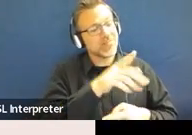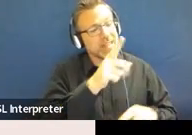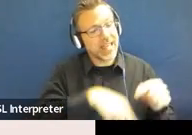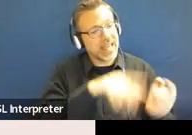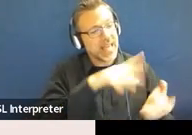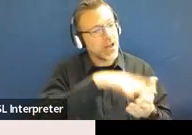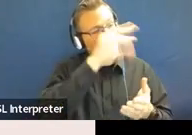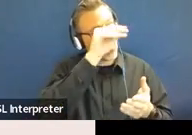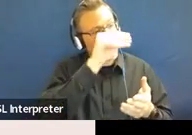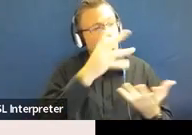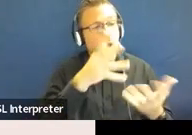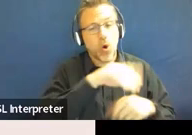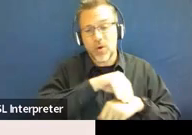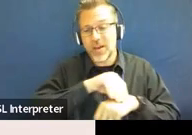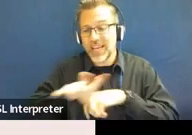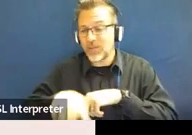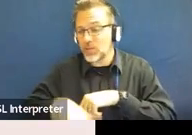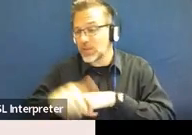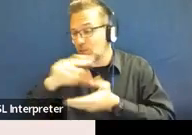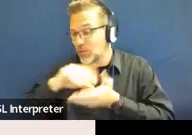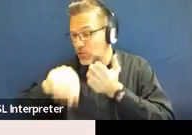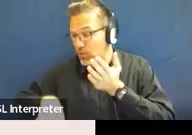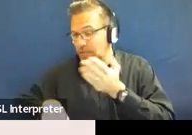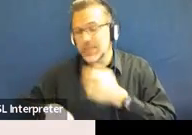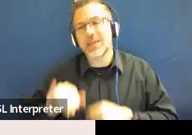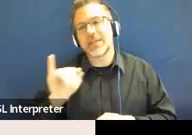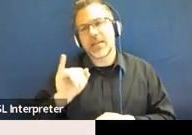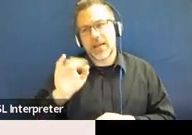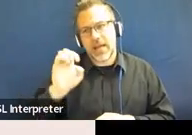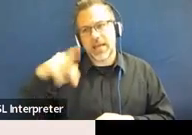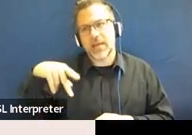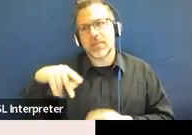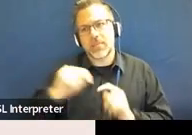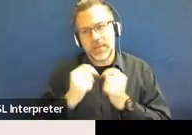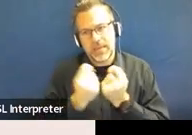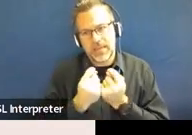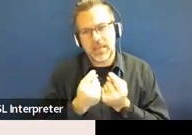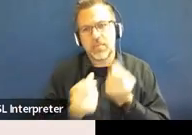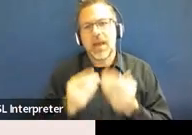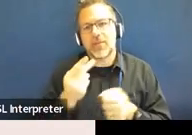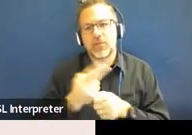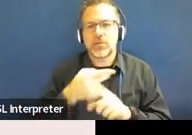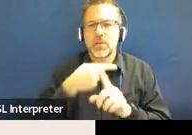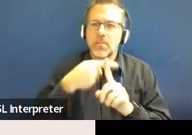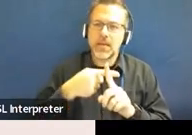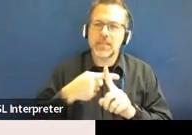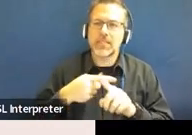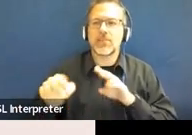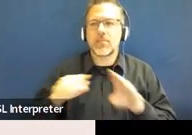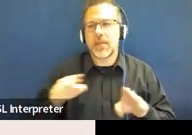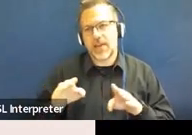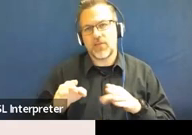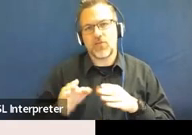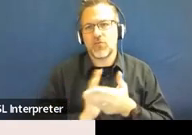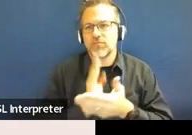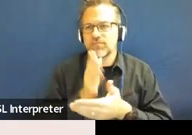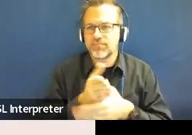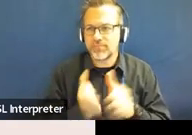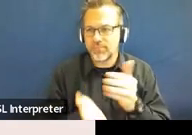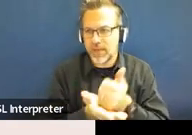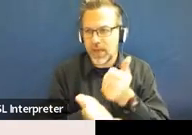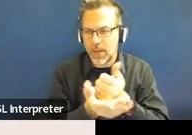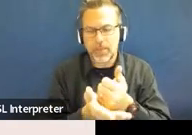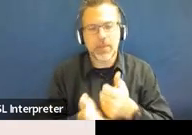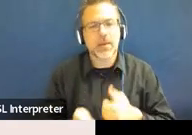IEP team really must consider the use of positive behavioral interventions. What are the supports that you have in place to